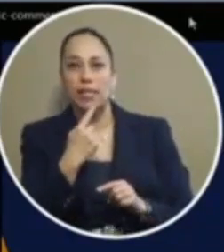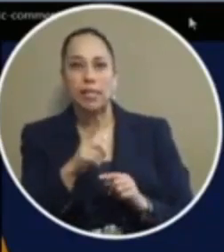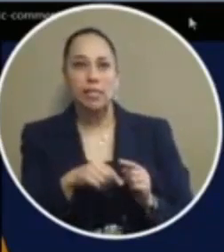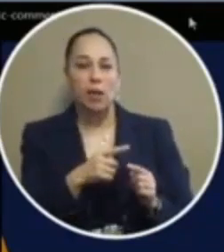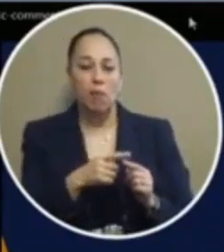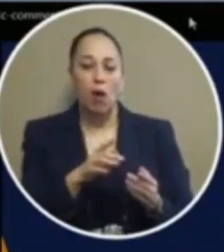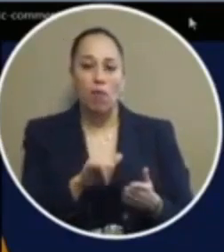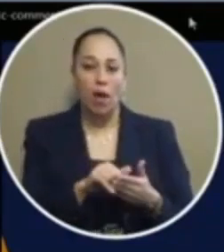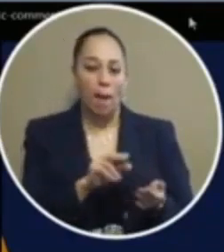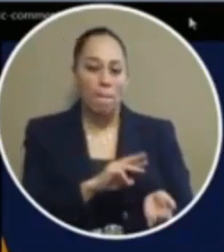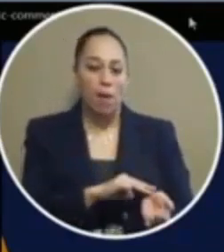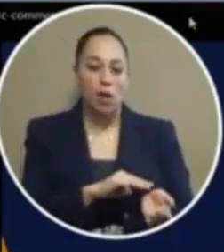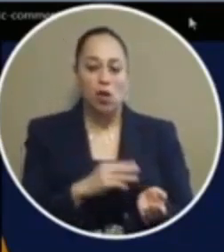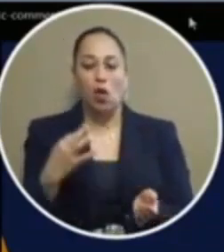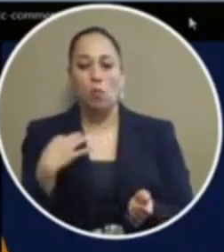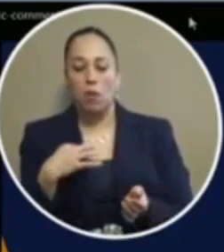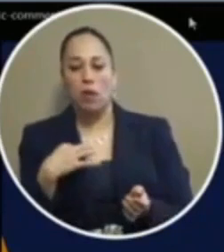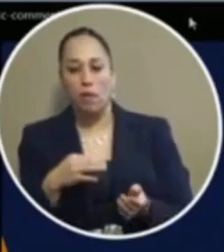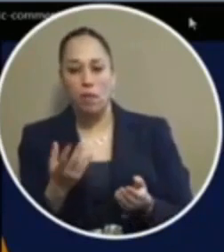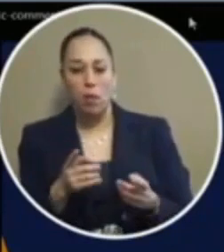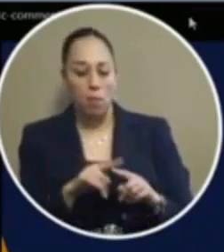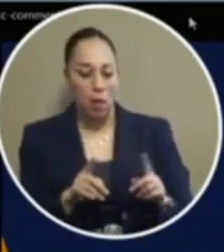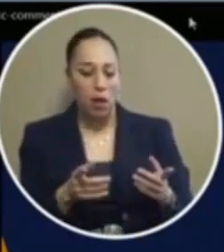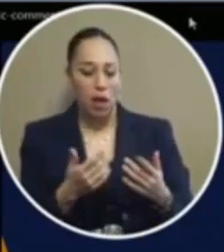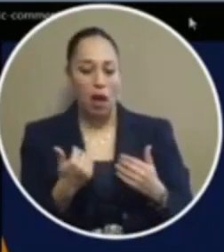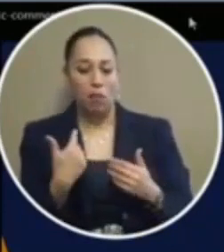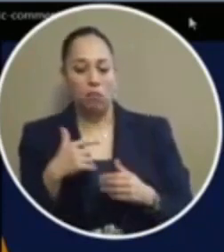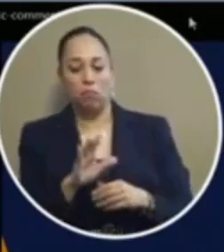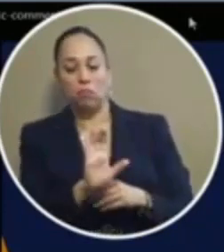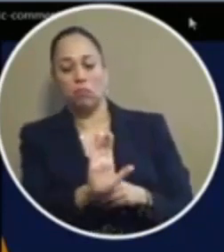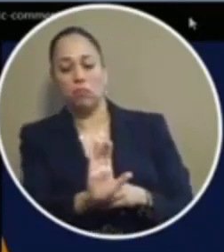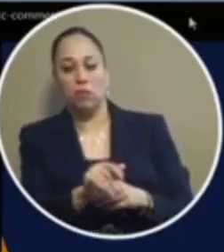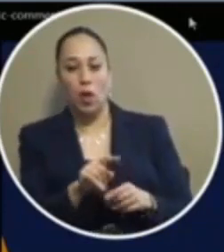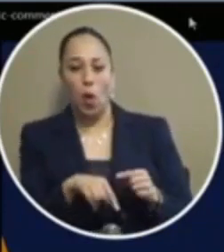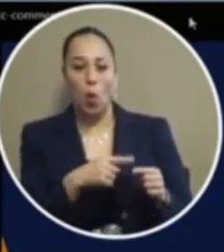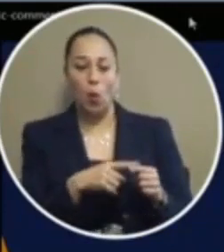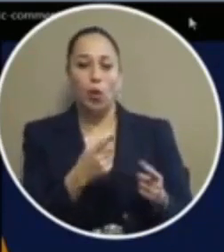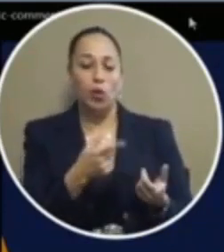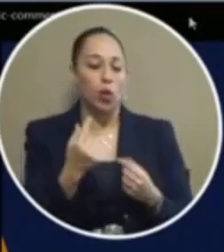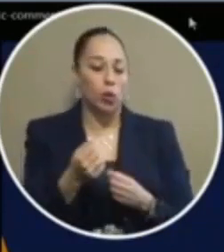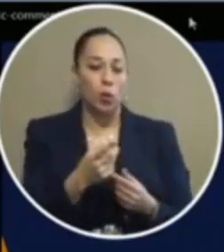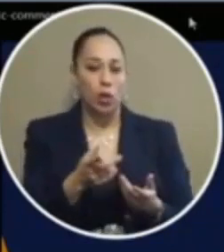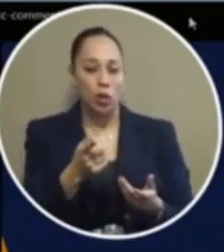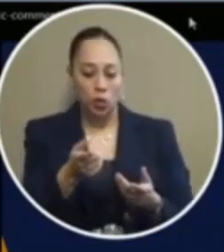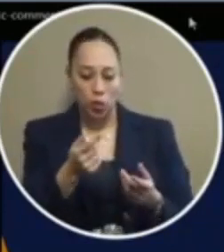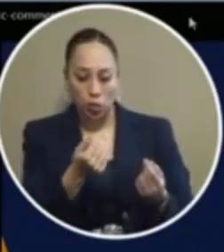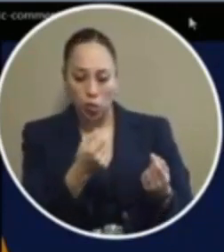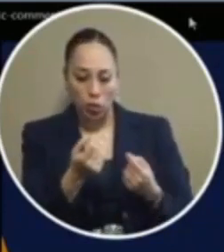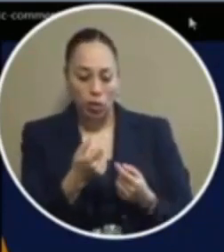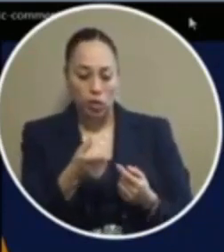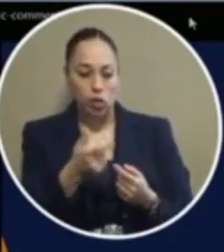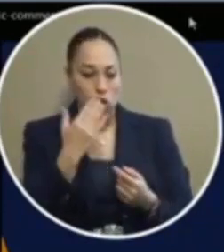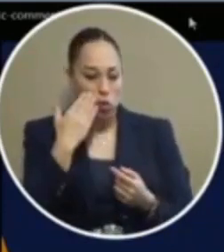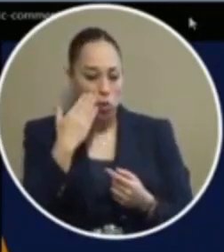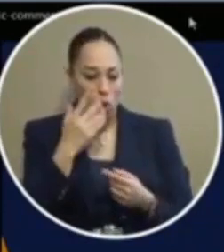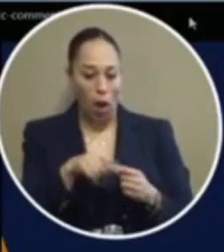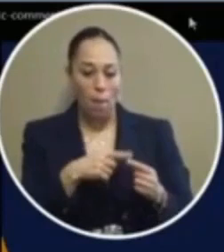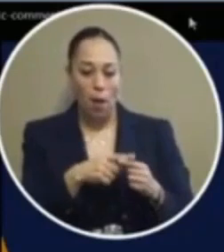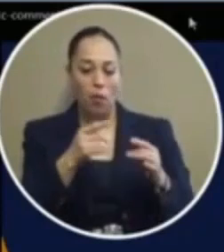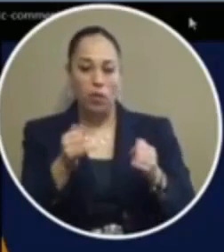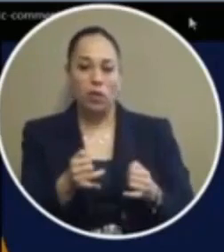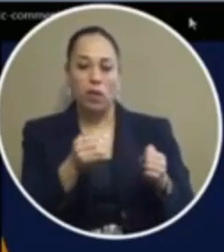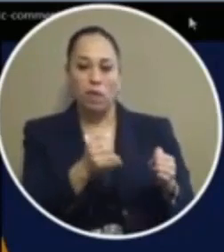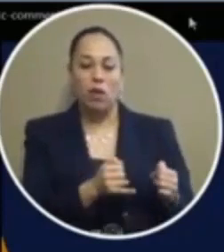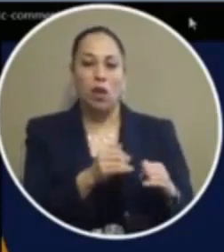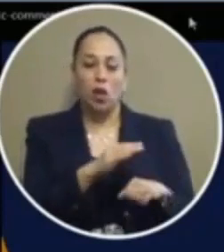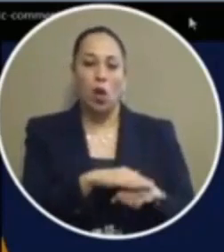medical benefits but those are some of the things i just want to go ahead and hammer on is that when you're making your decision please just know that individuals that